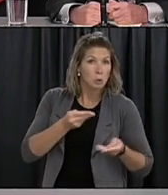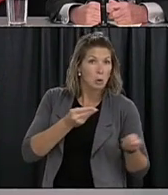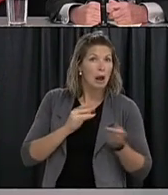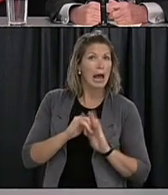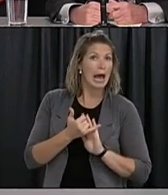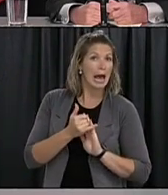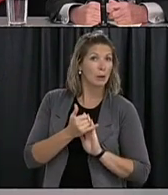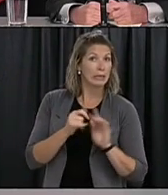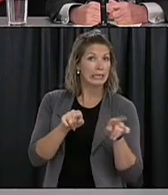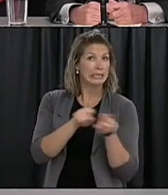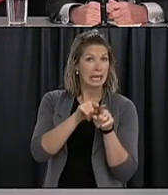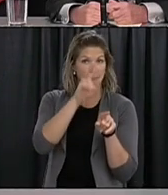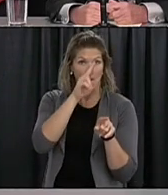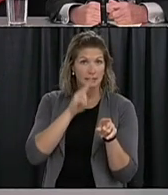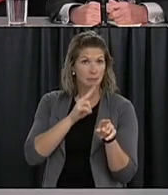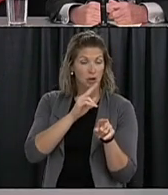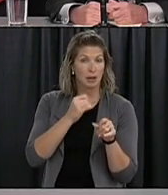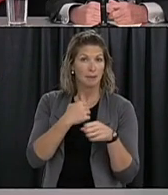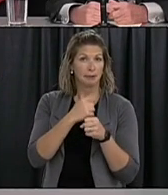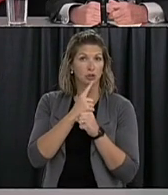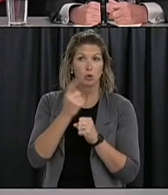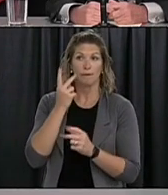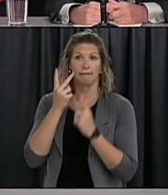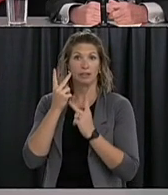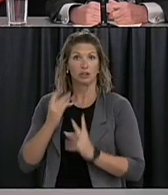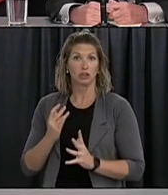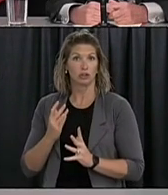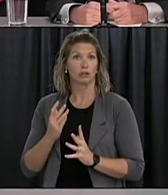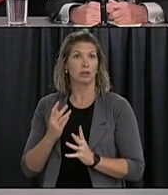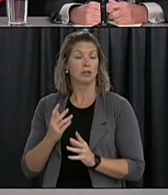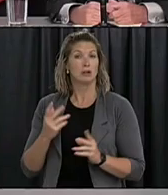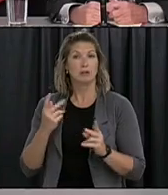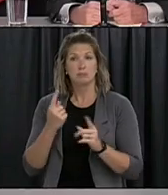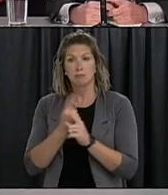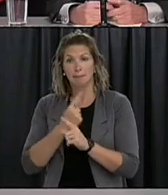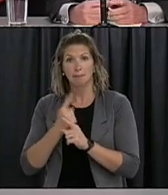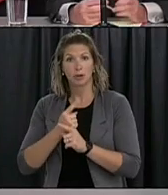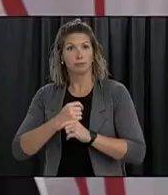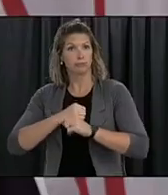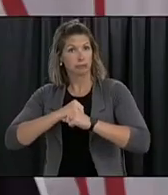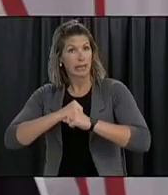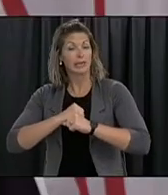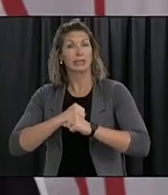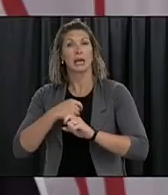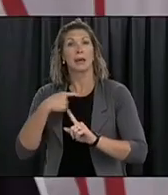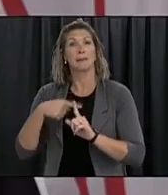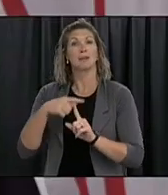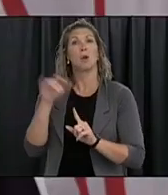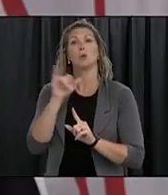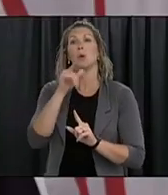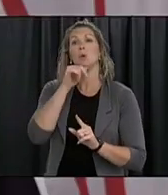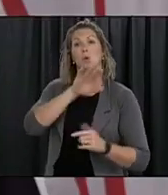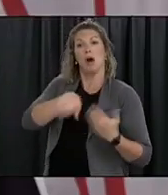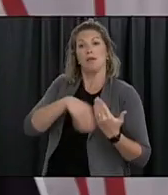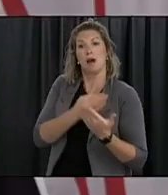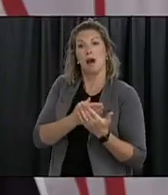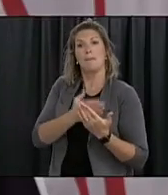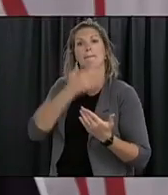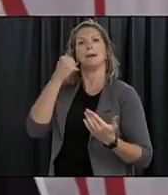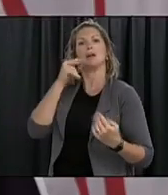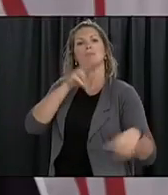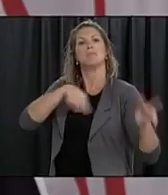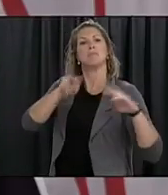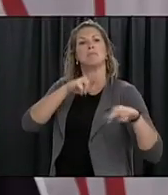visitors to the province are better monitored? It's an excellent question. One of